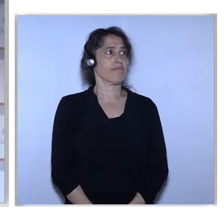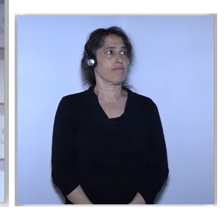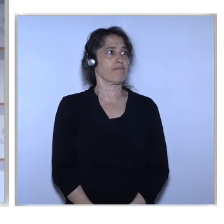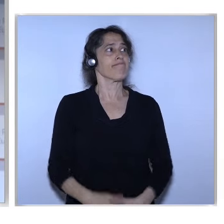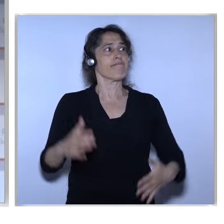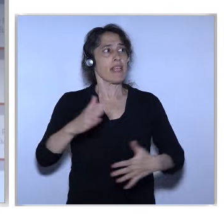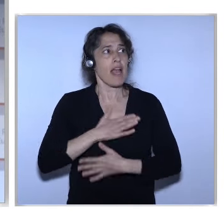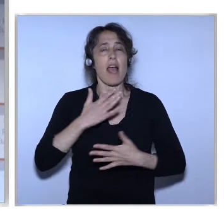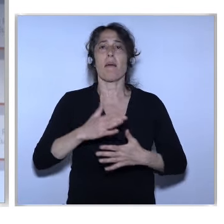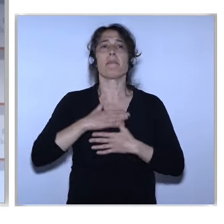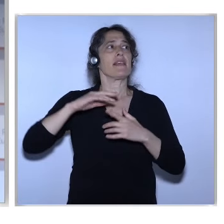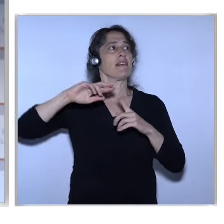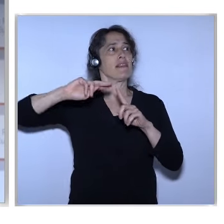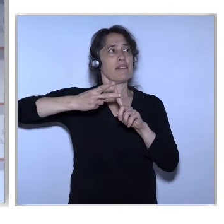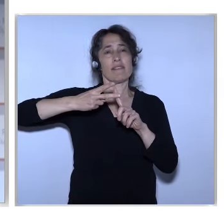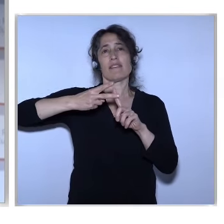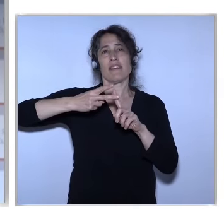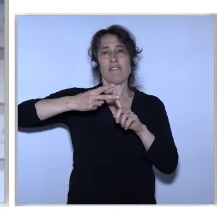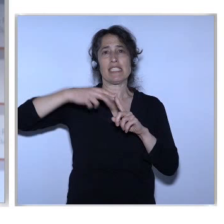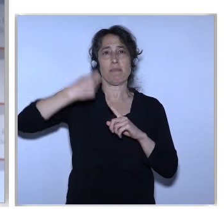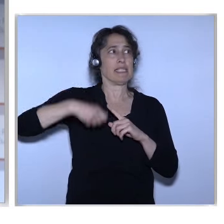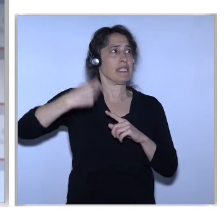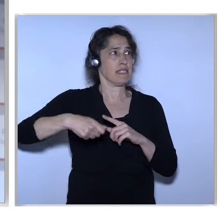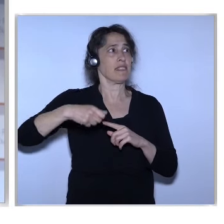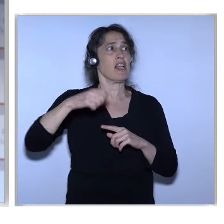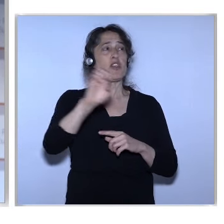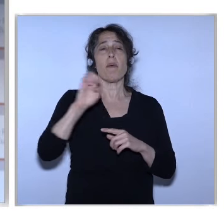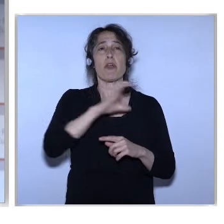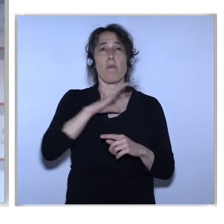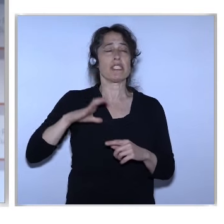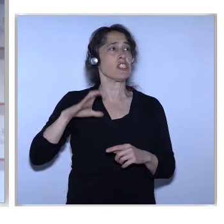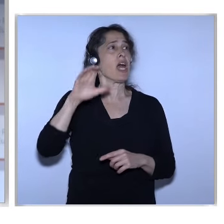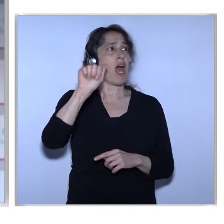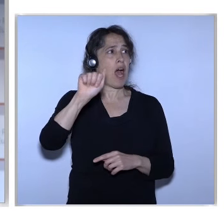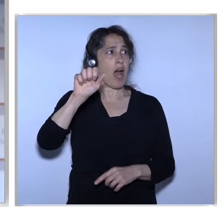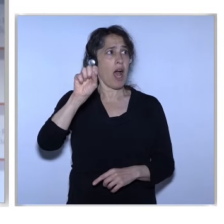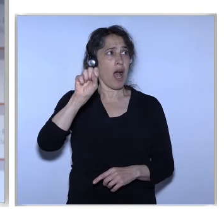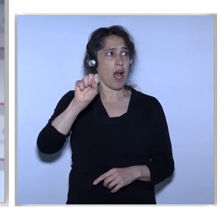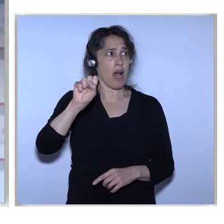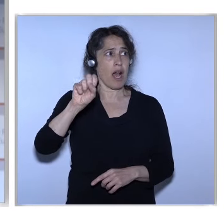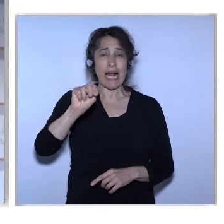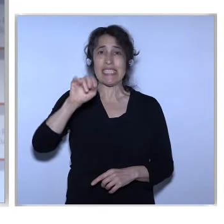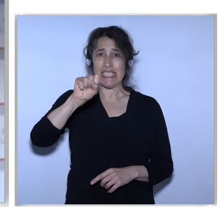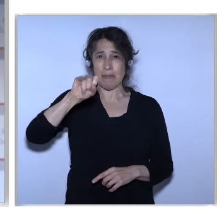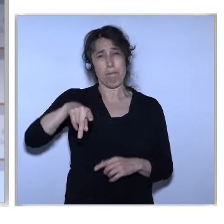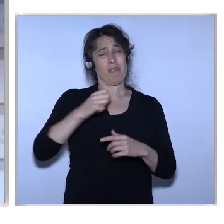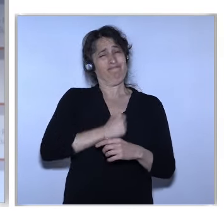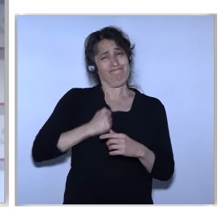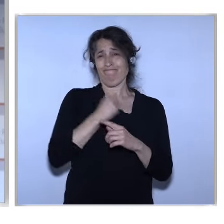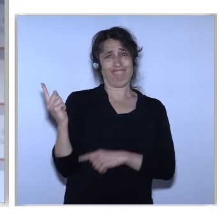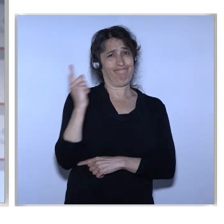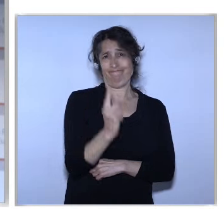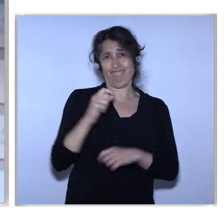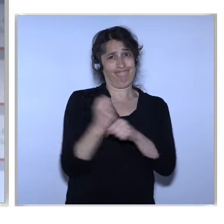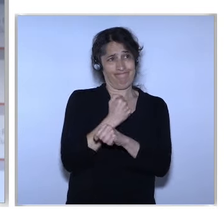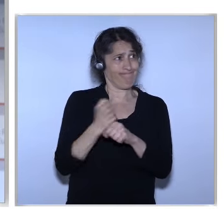here And Commissioner Oettinger for the timely release of the digital single market strategy